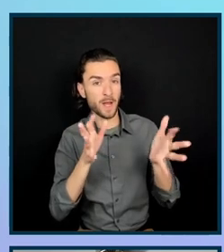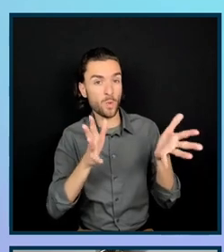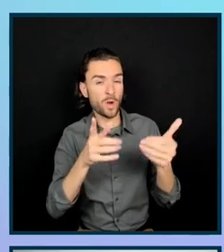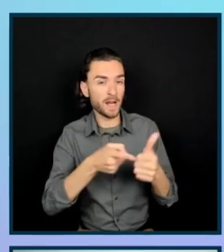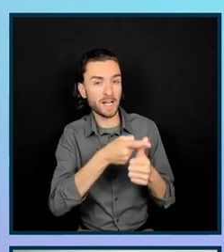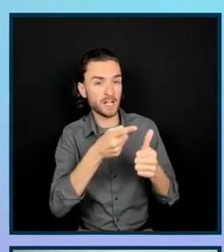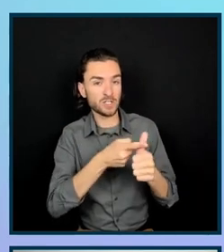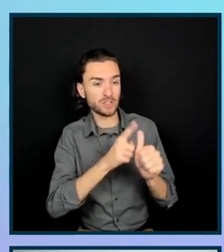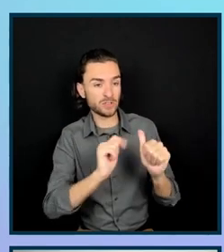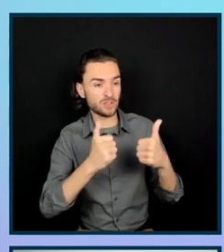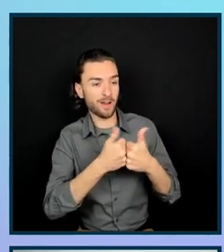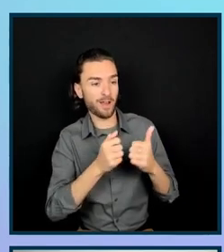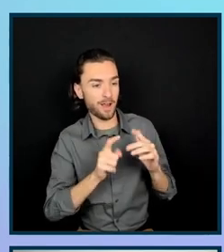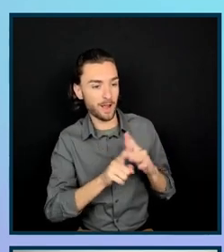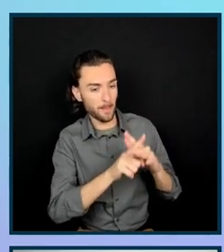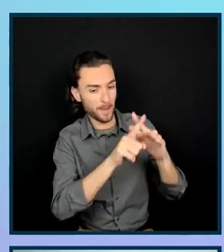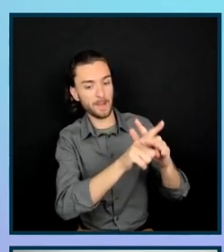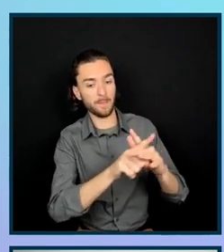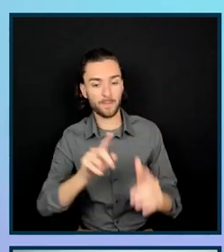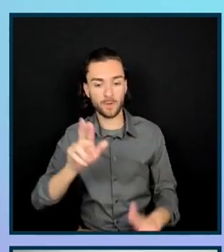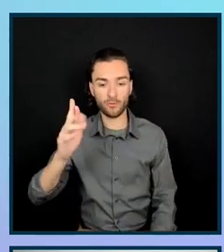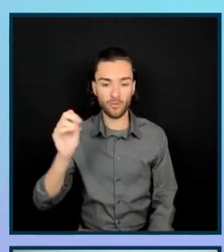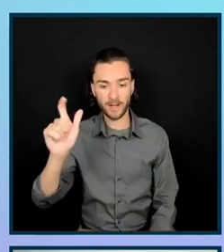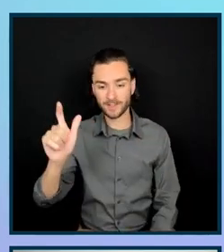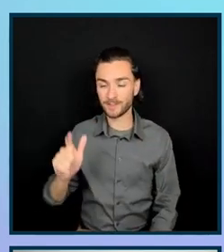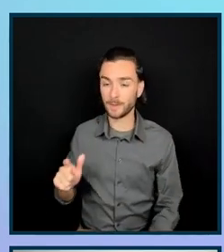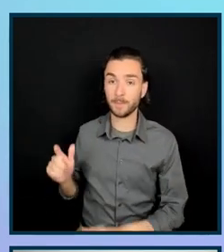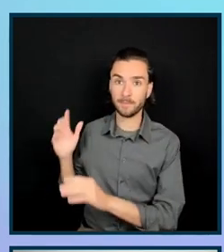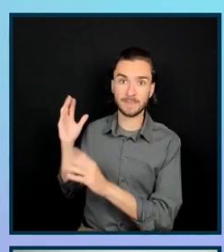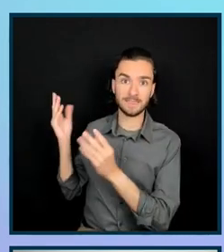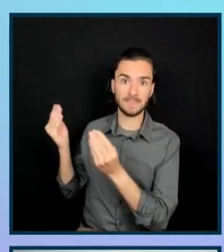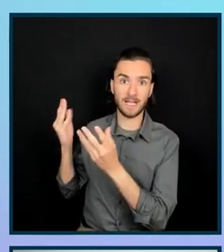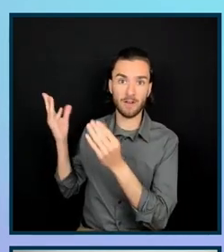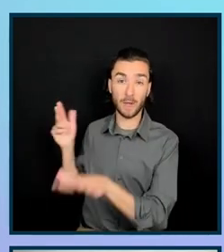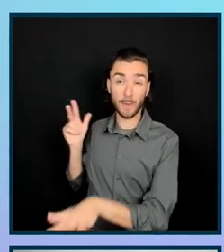All right. Thanks, Devon. So excuse the siren in the background.